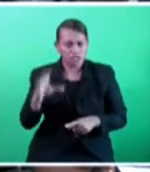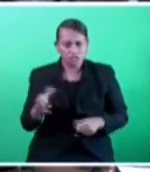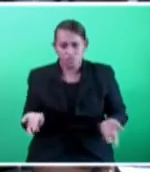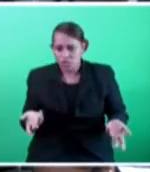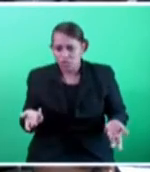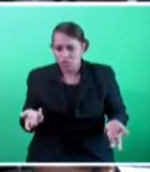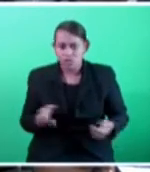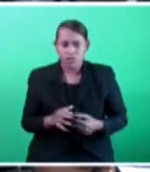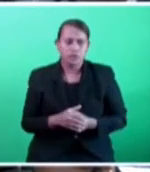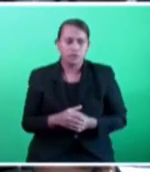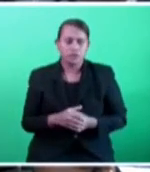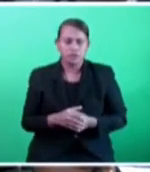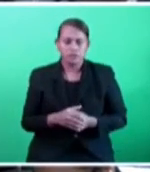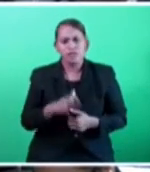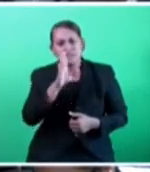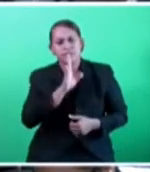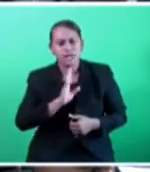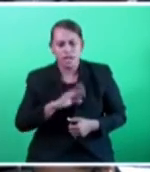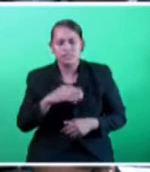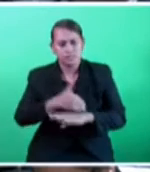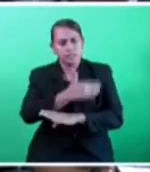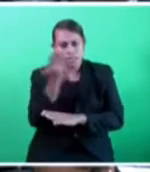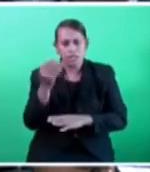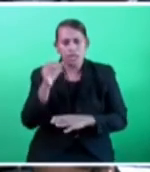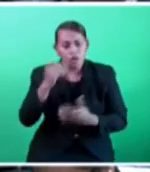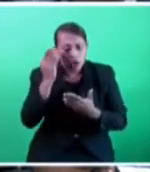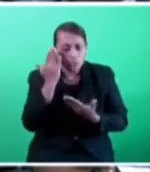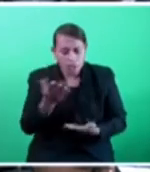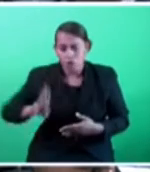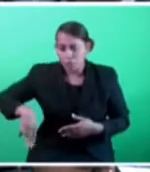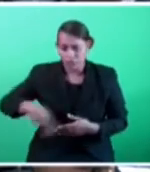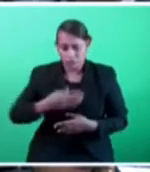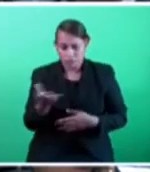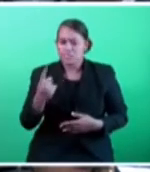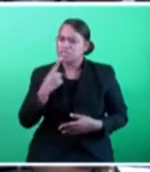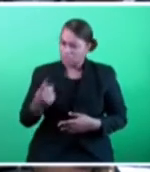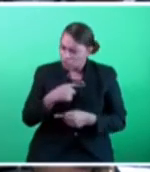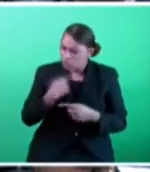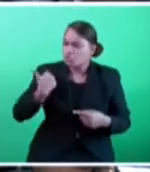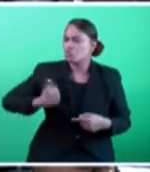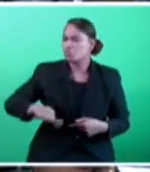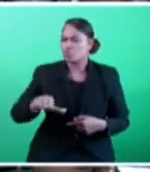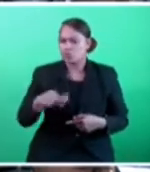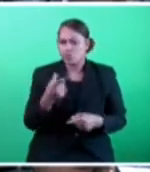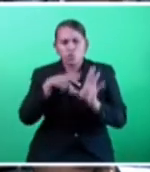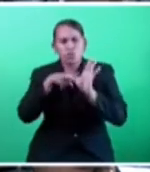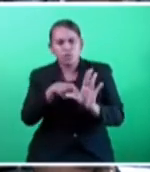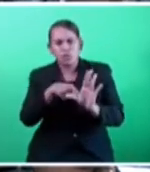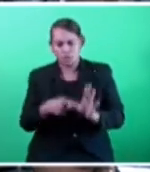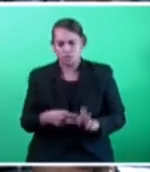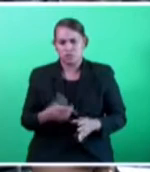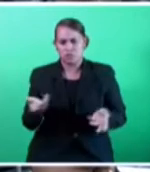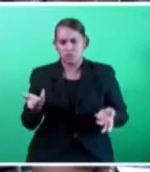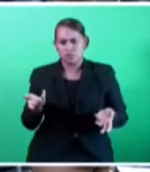it's the sad day when a Honourable Member says that we are using youths of this country. Mr. Speaker